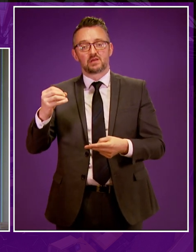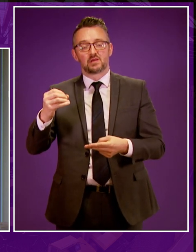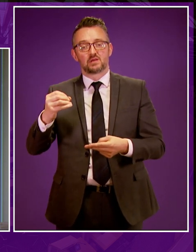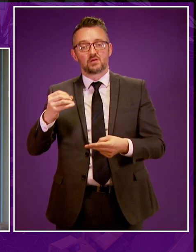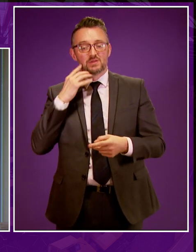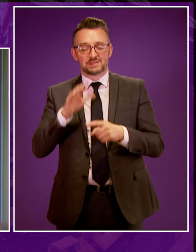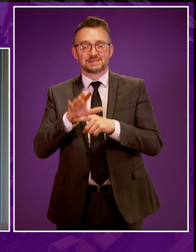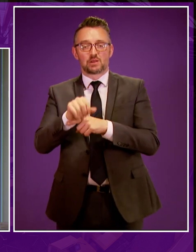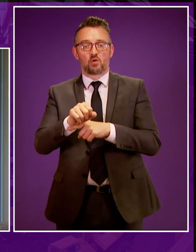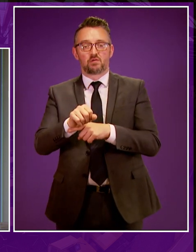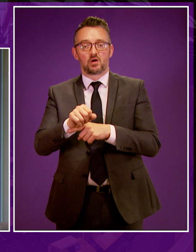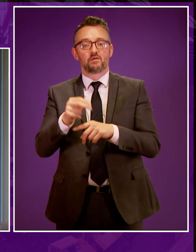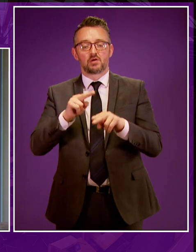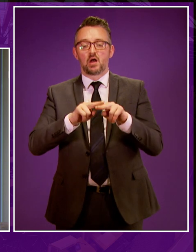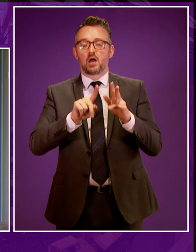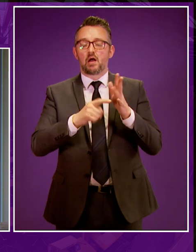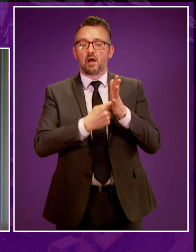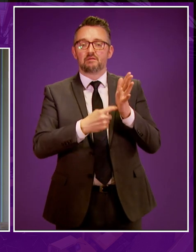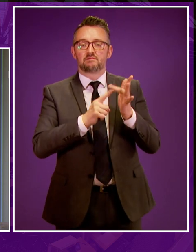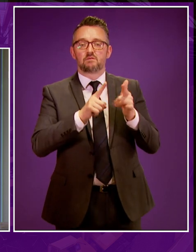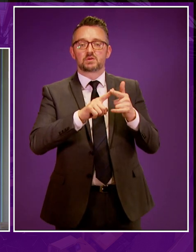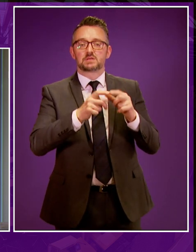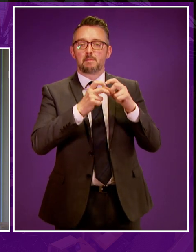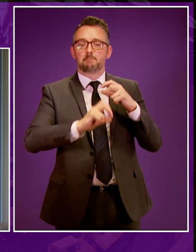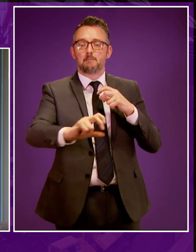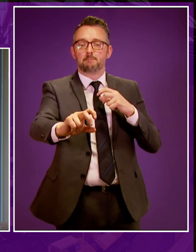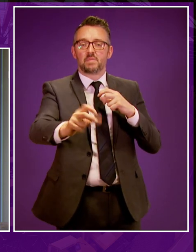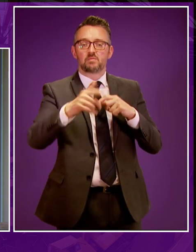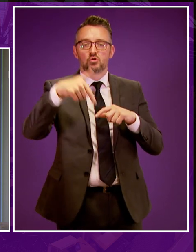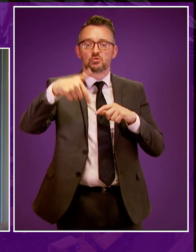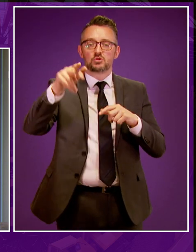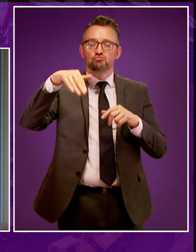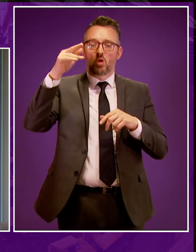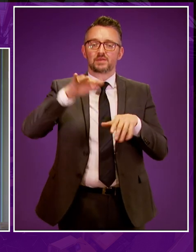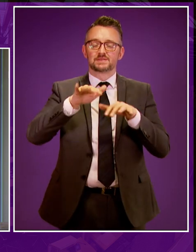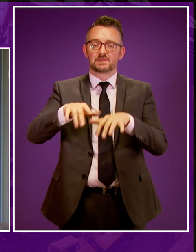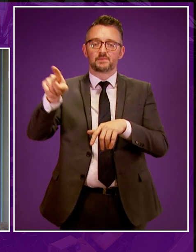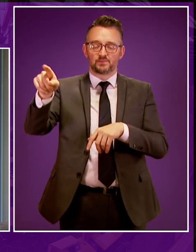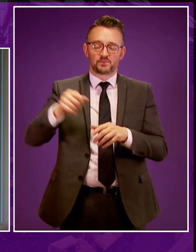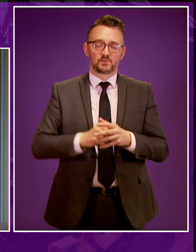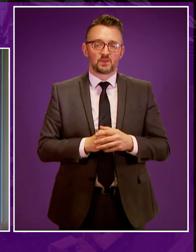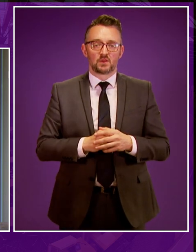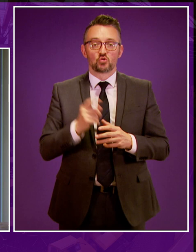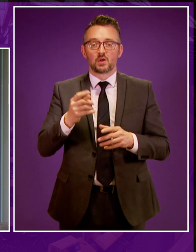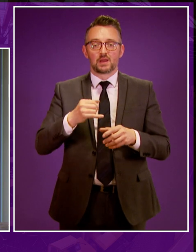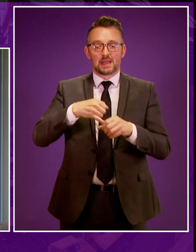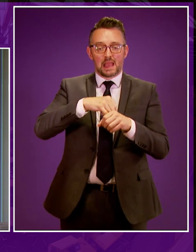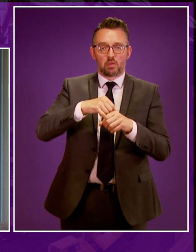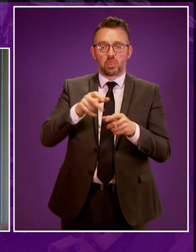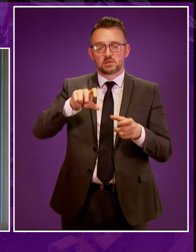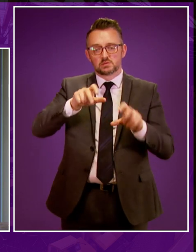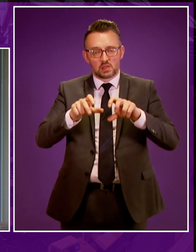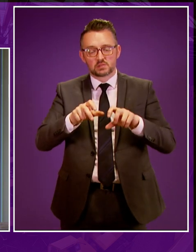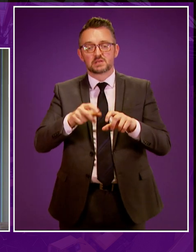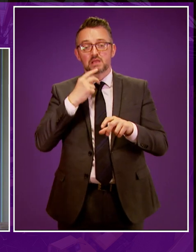INEOS of the 40s pipeline system. Additionally, statistics from Scottish Enterprise and Chemical Sciences Scotland